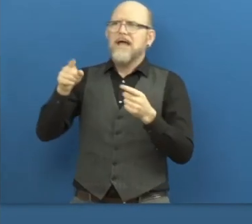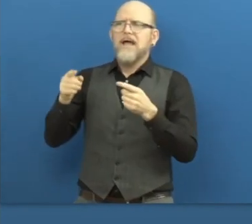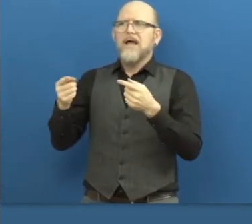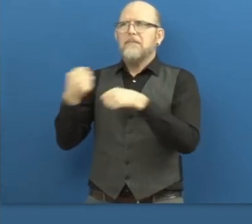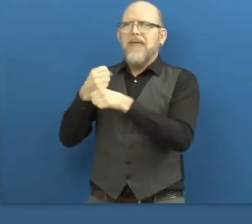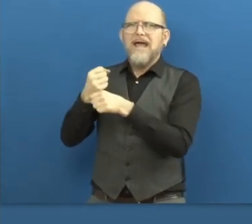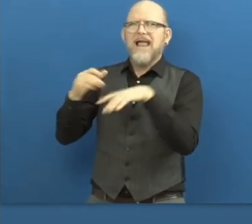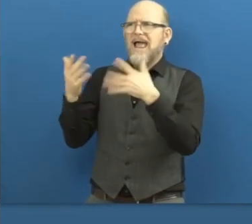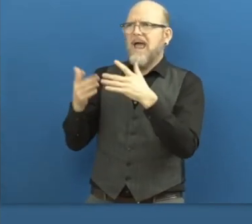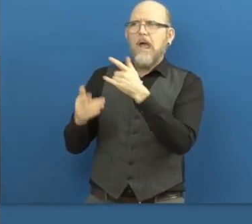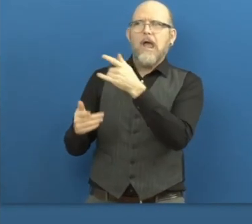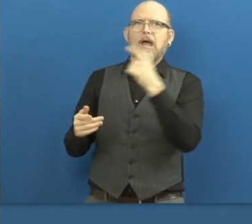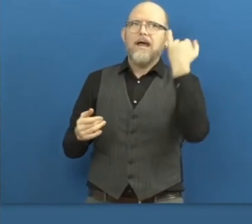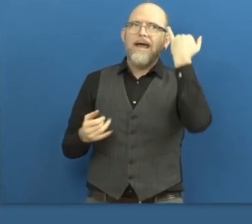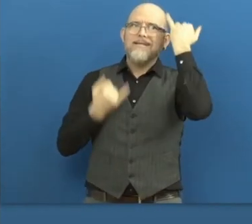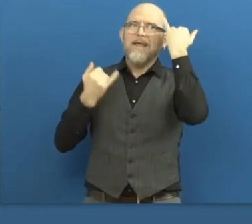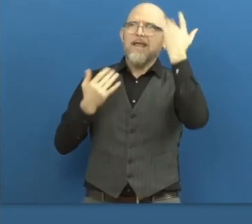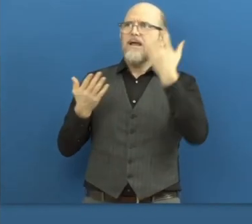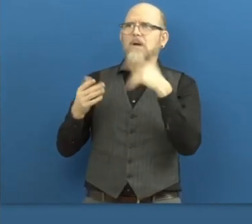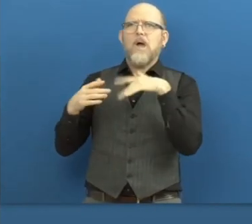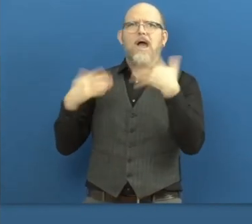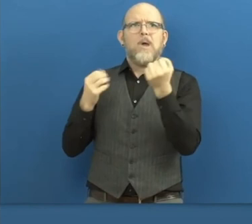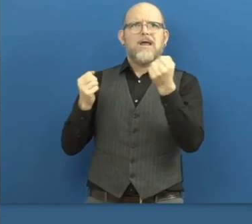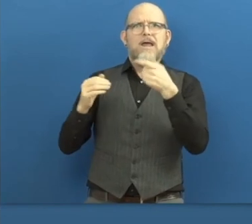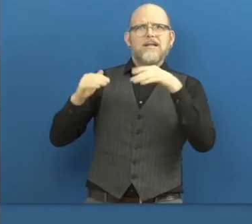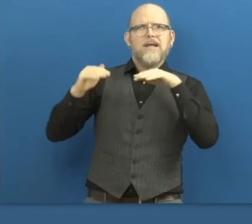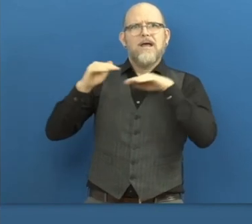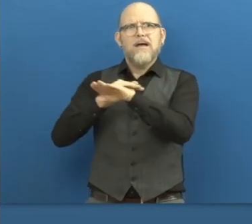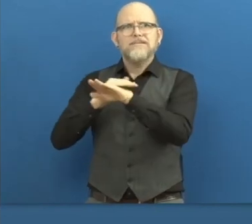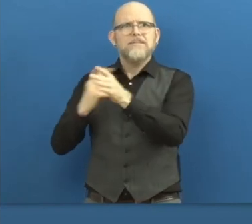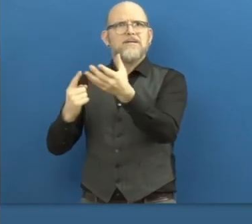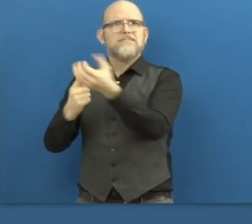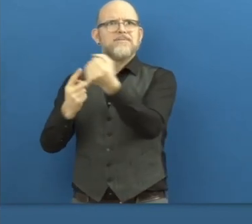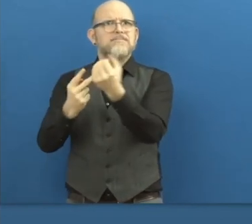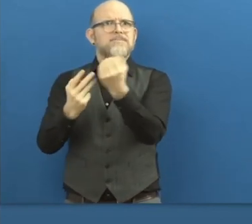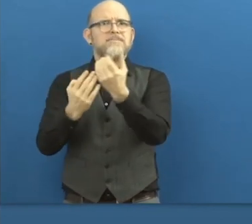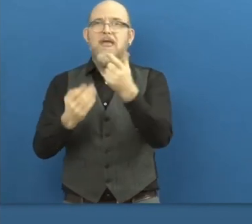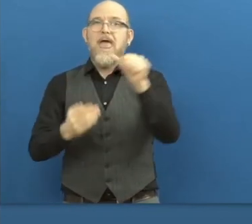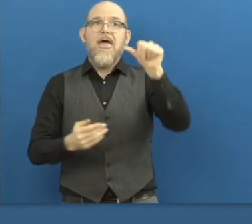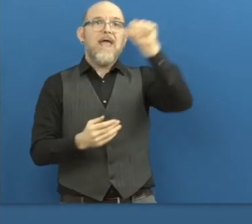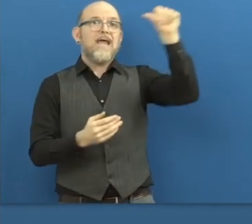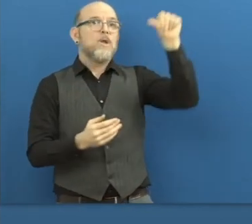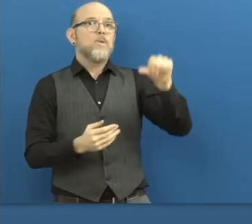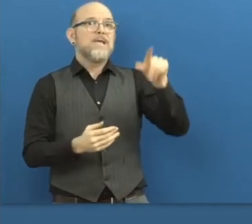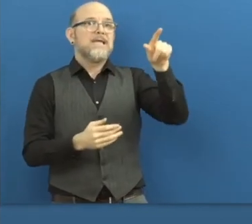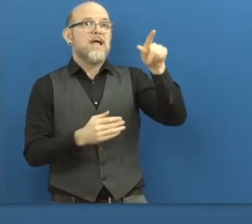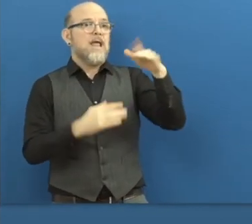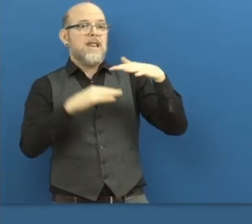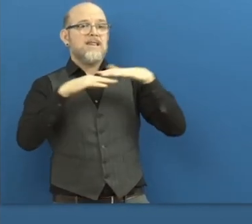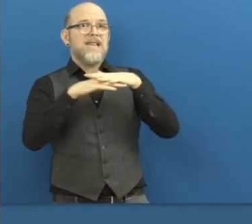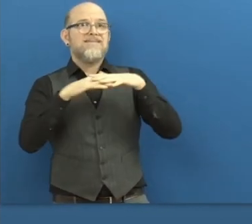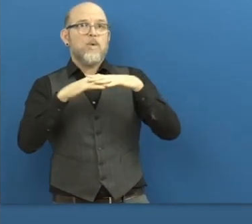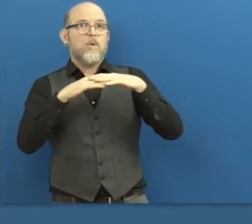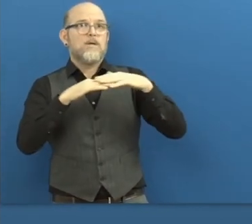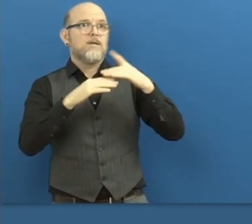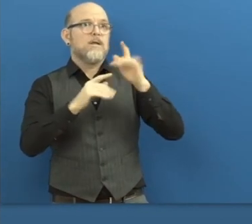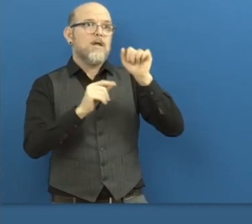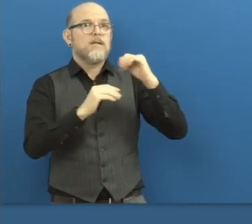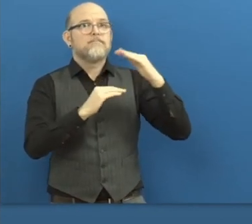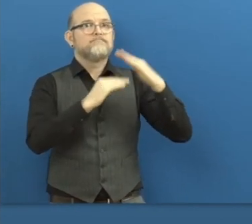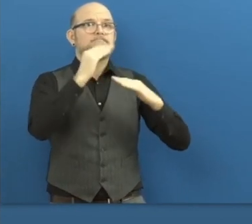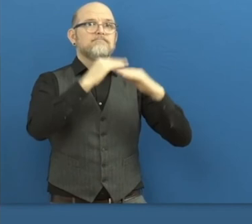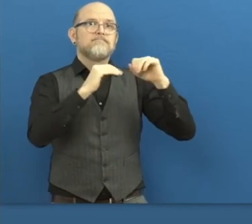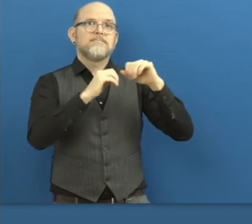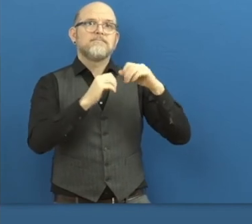agencies, network building, co-creation projects, all these kind of things? So it's like in a more technical level or detail